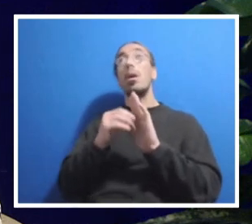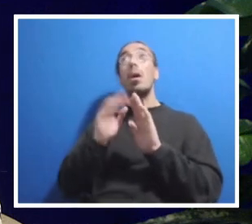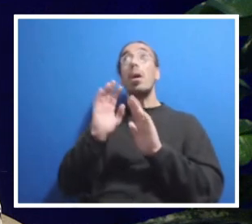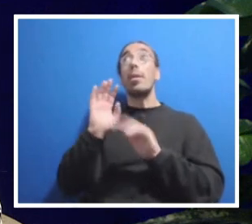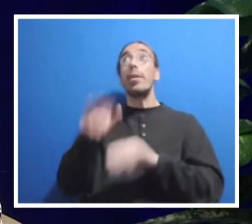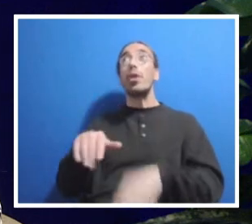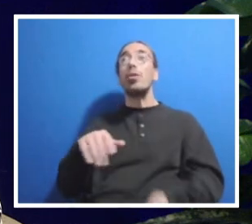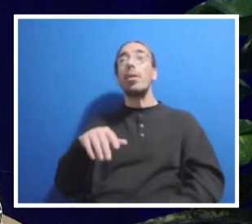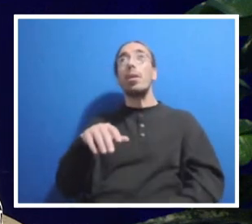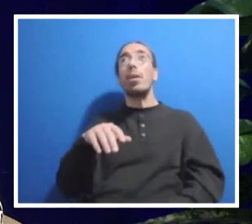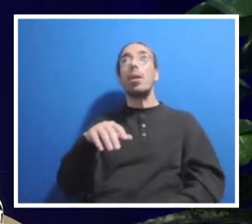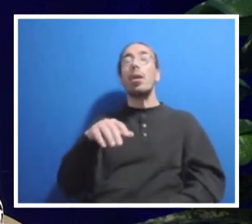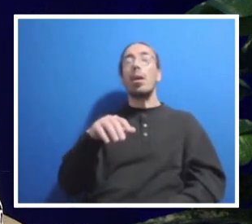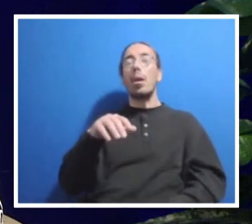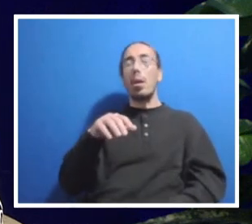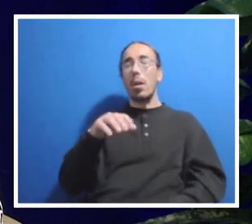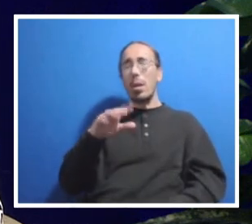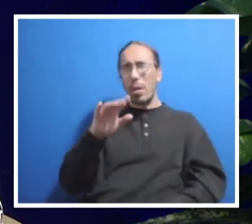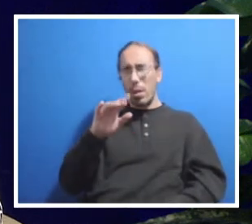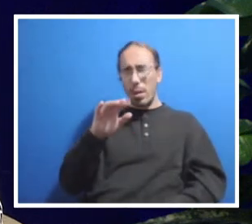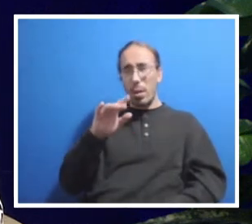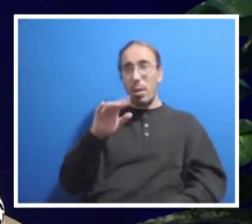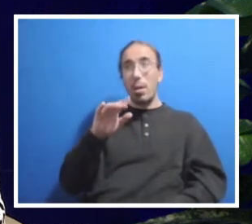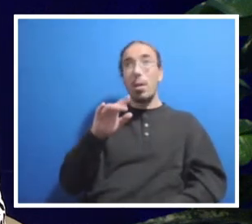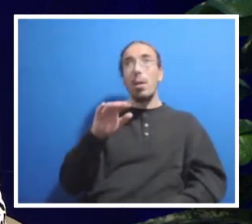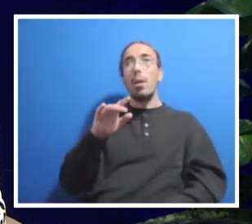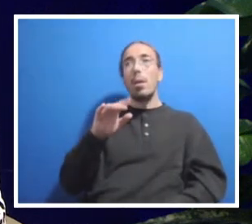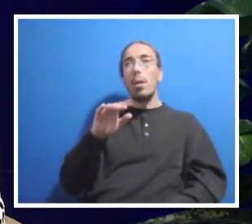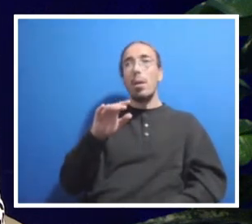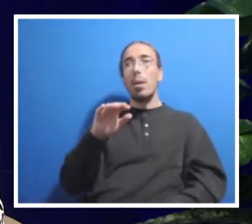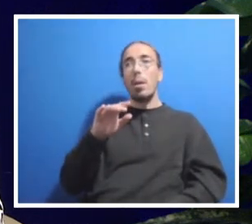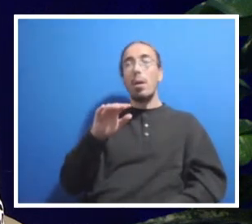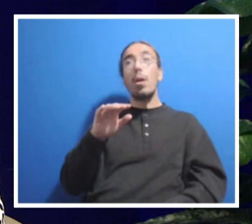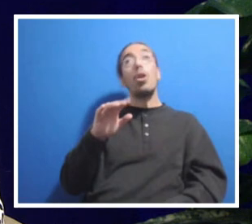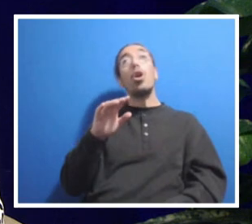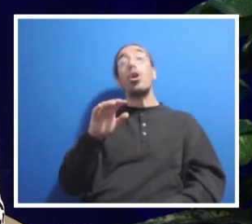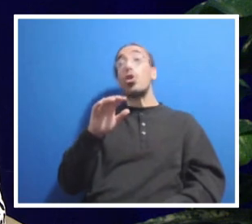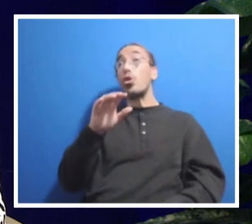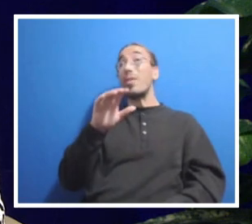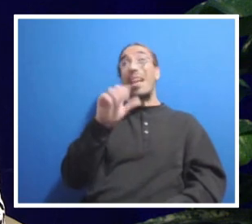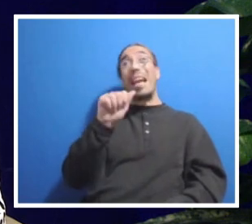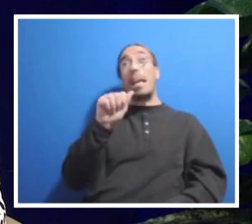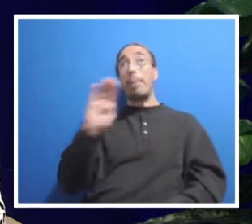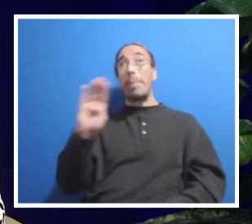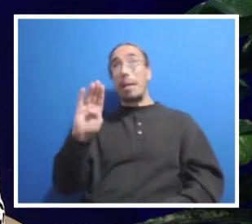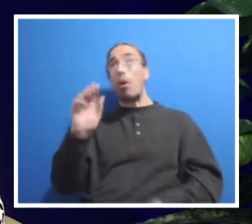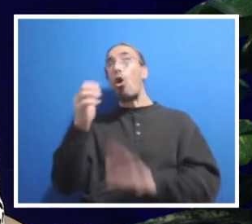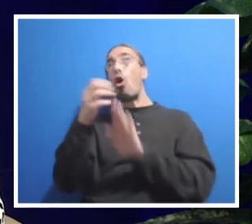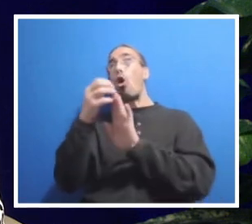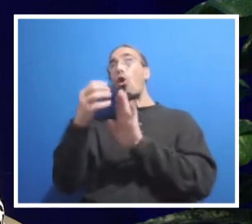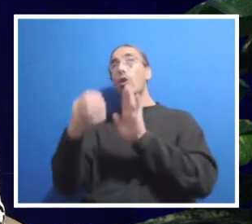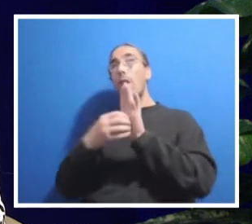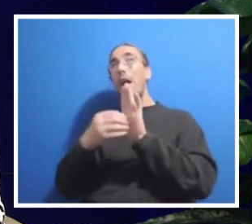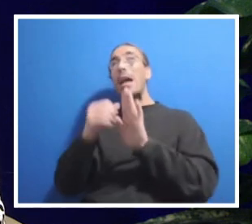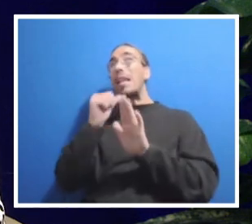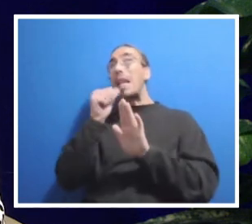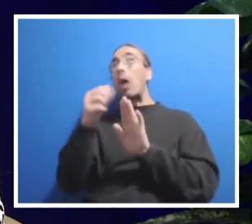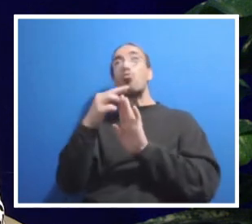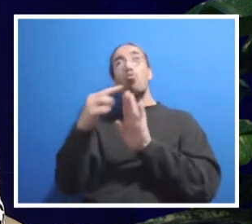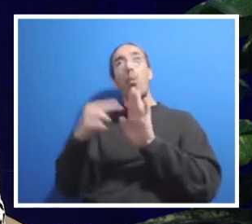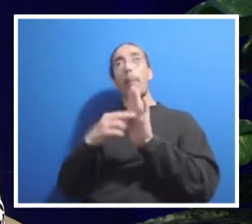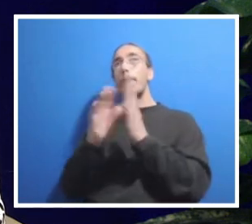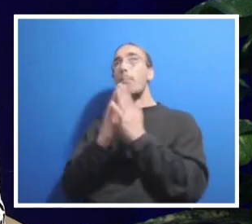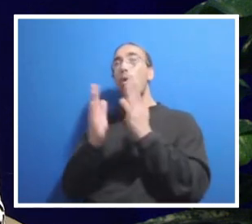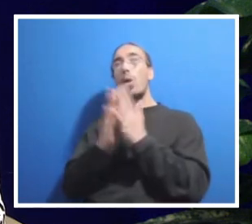article that we're using. It's not a rule book. I want to be really clear that